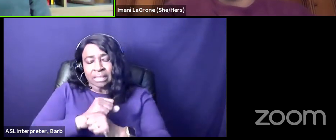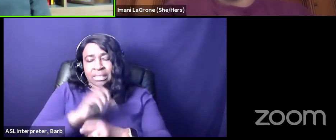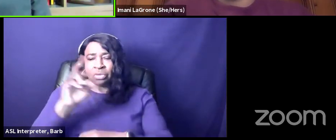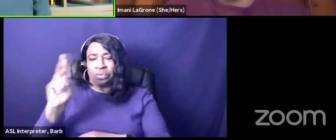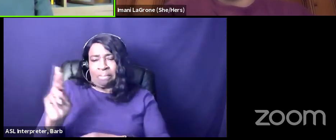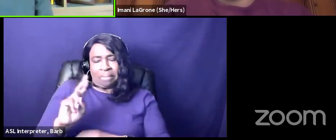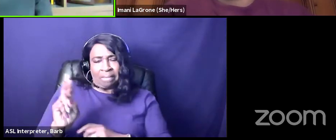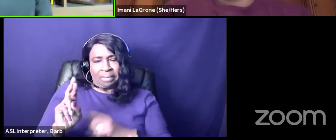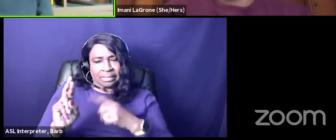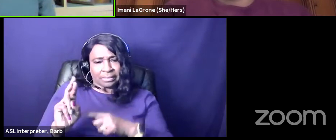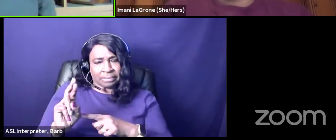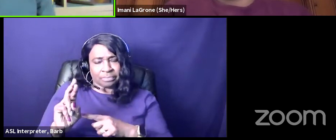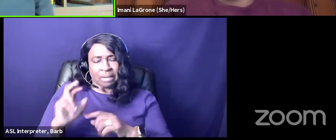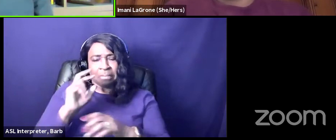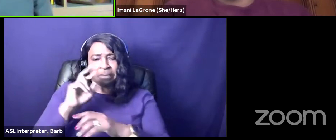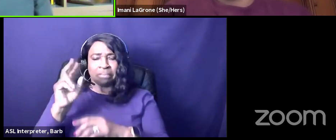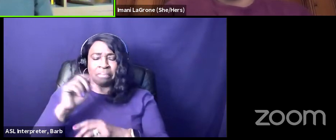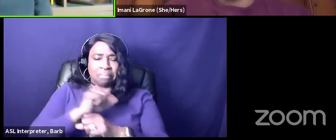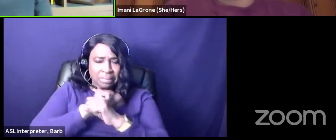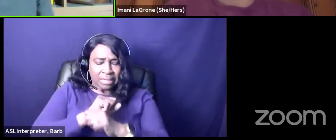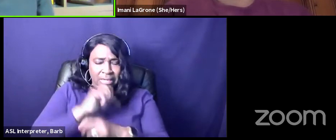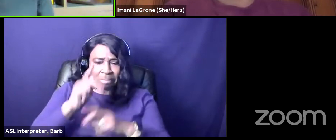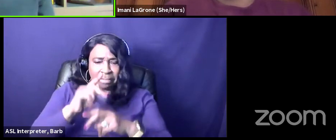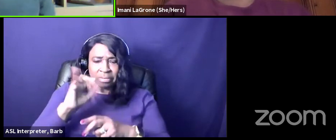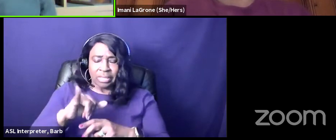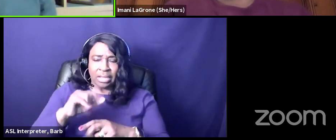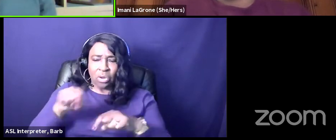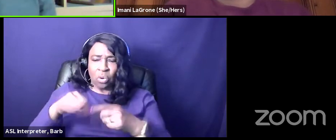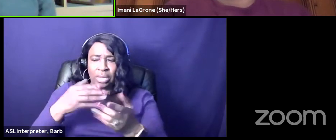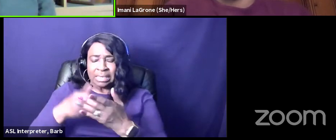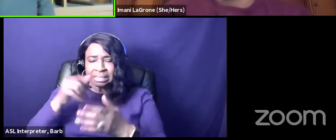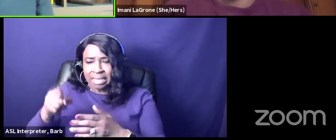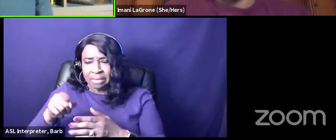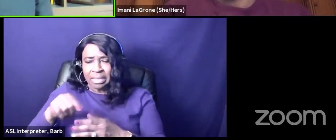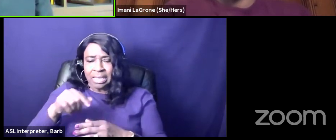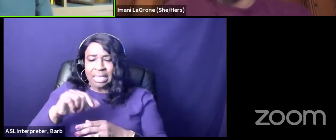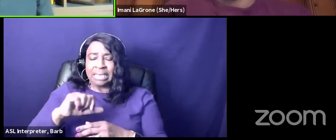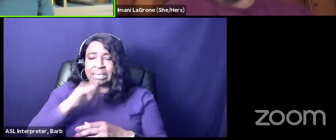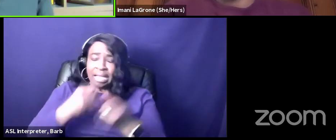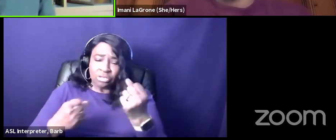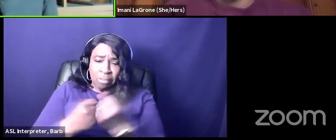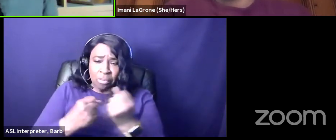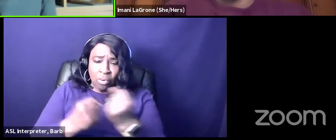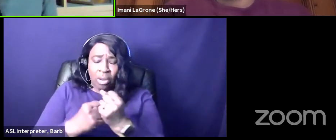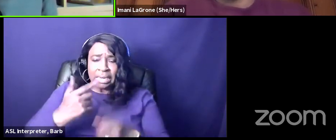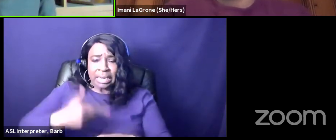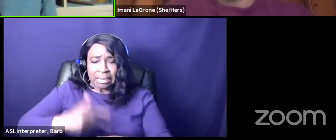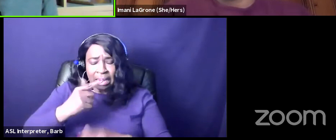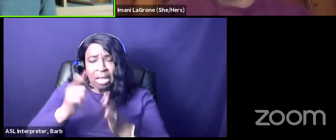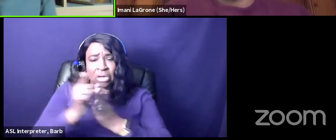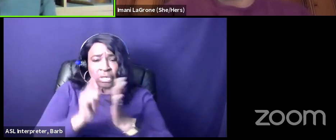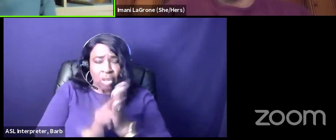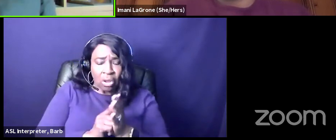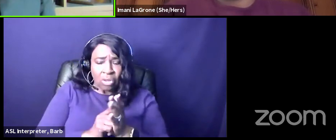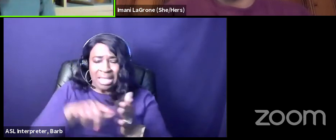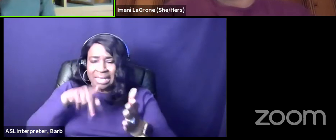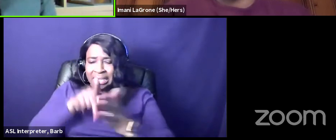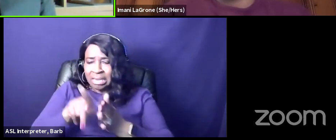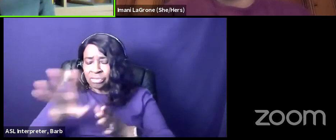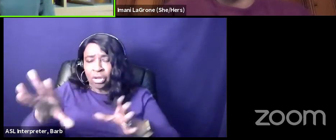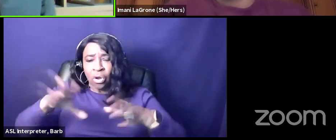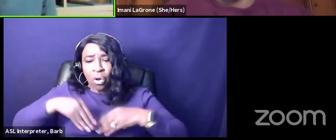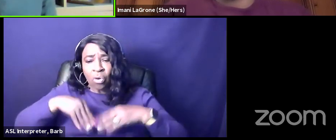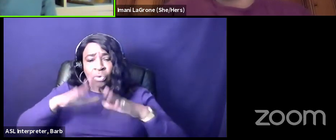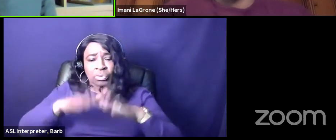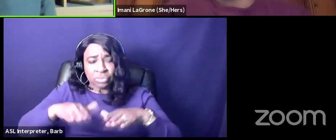go against them not sticking up for gun laws that are killing their own children in their schools right this isn't an inner city problem anymore this